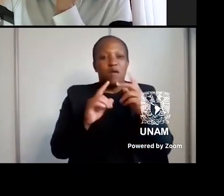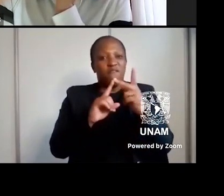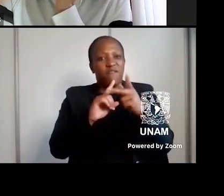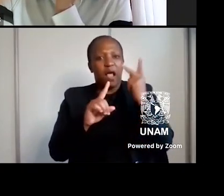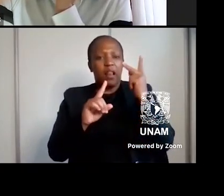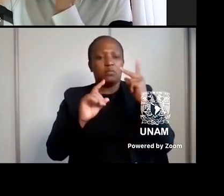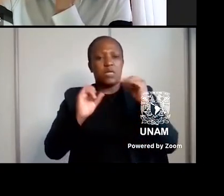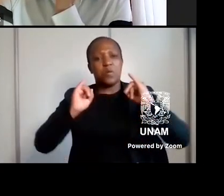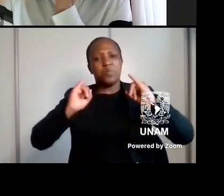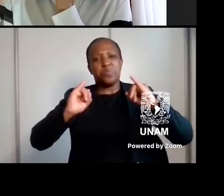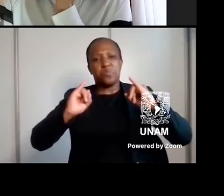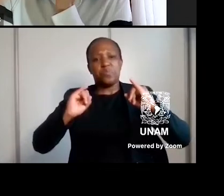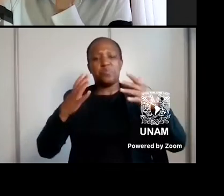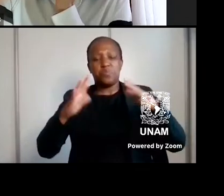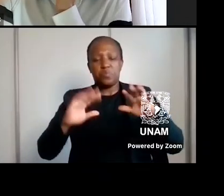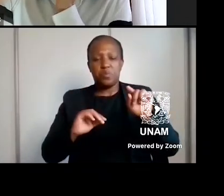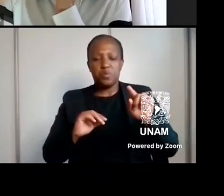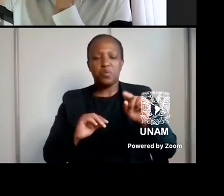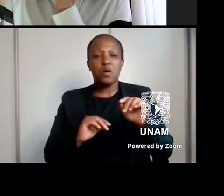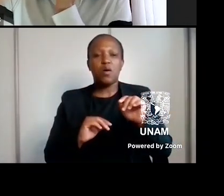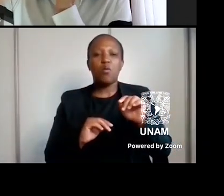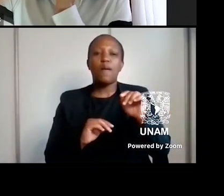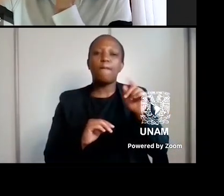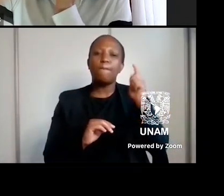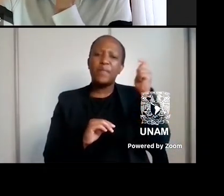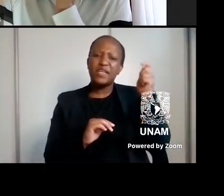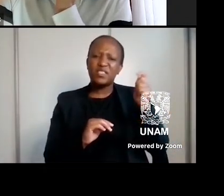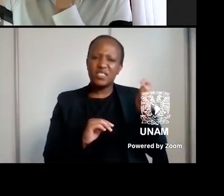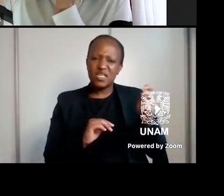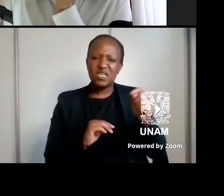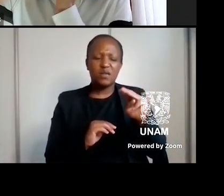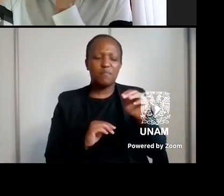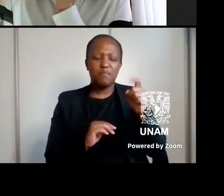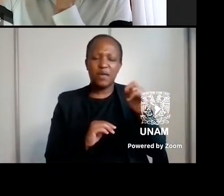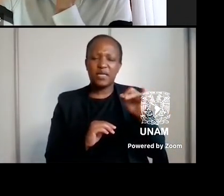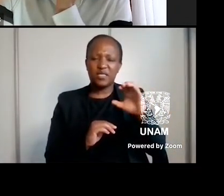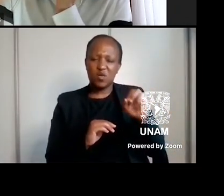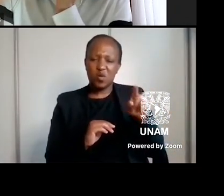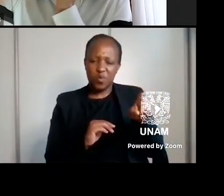Marikana massacre of 2012, in which